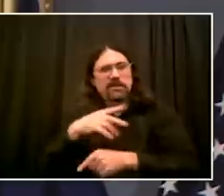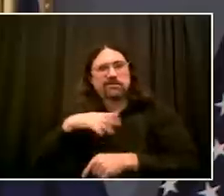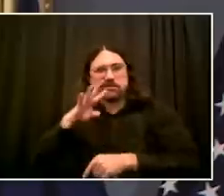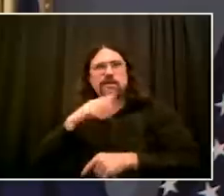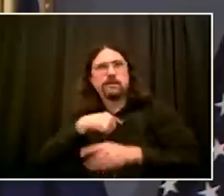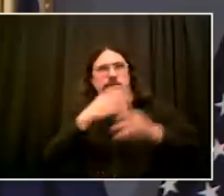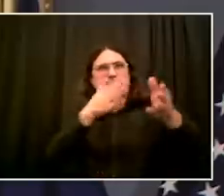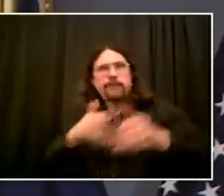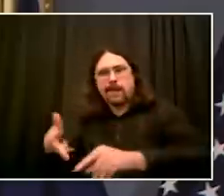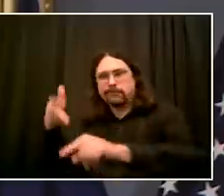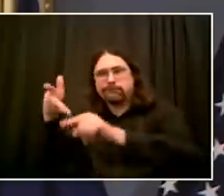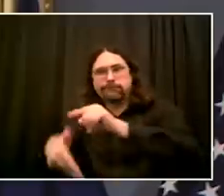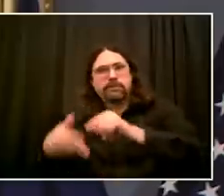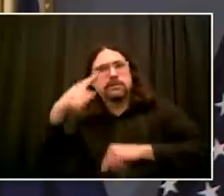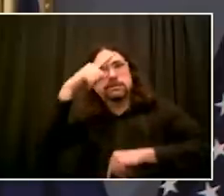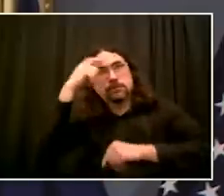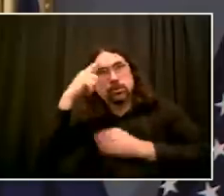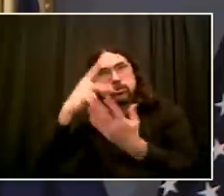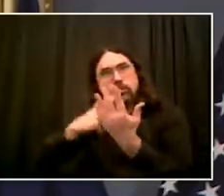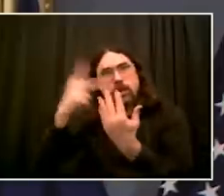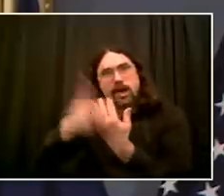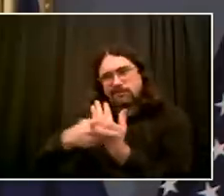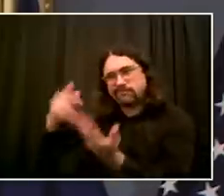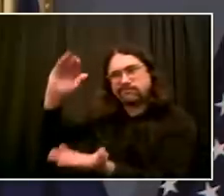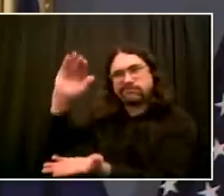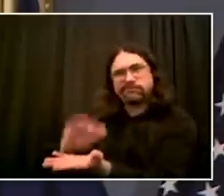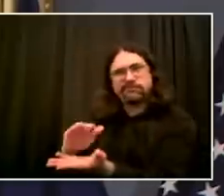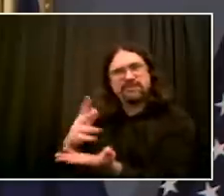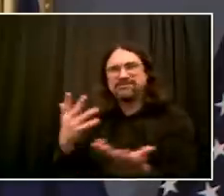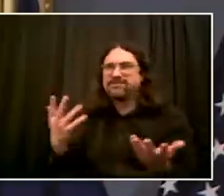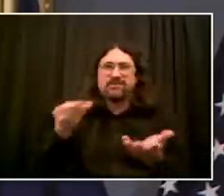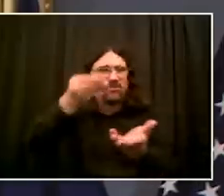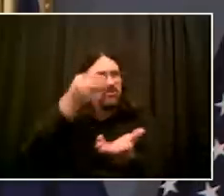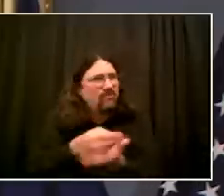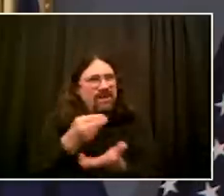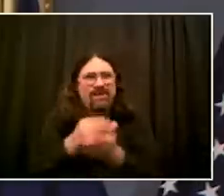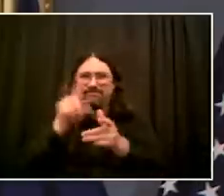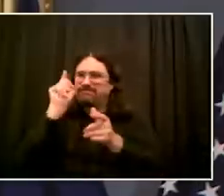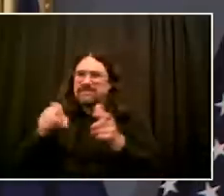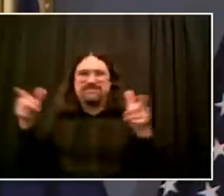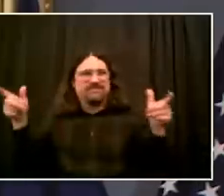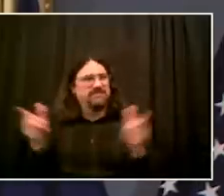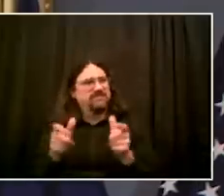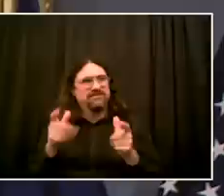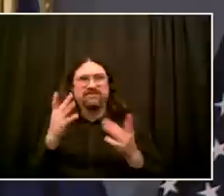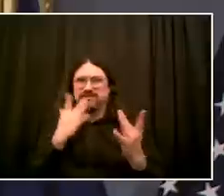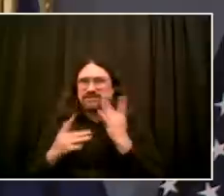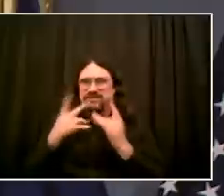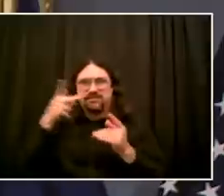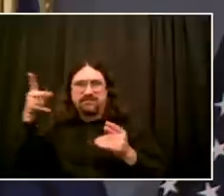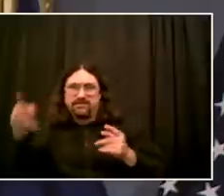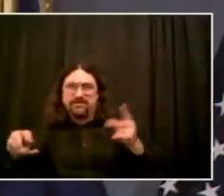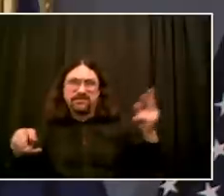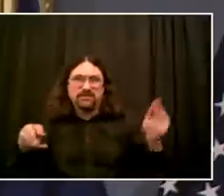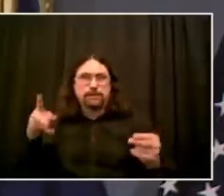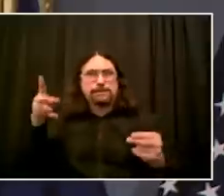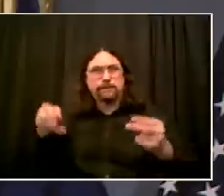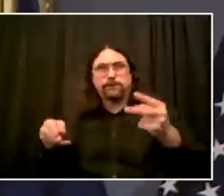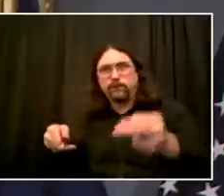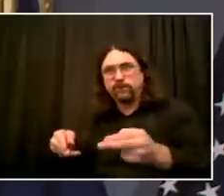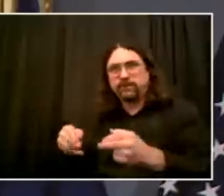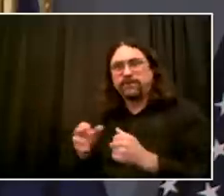better now. Obviously, phase one starting on June 8th, which is really good news. But still, we're far from out of the woods.